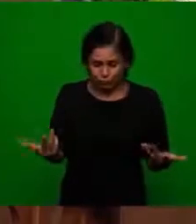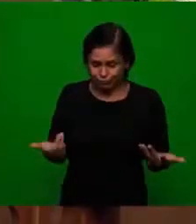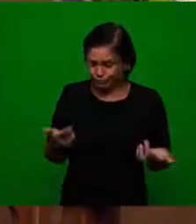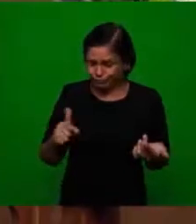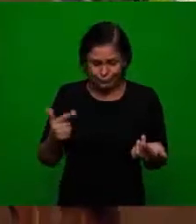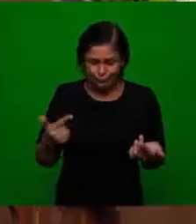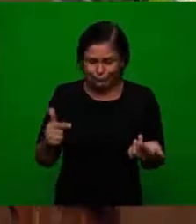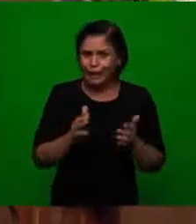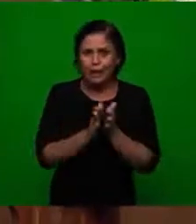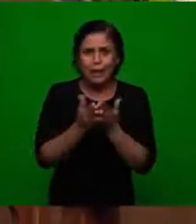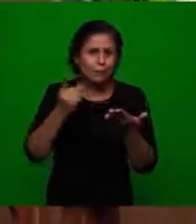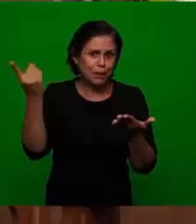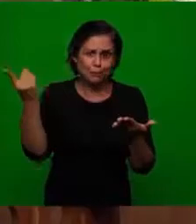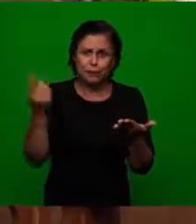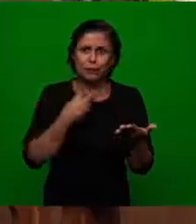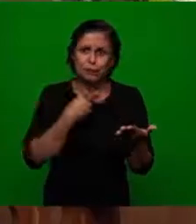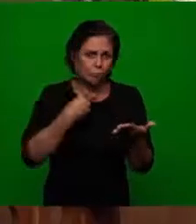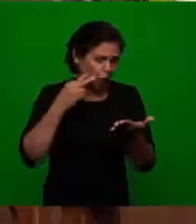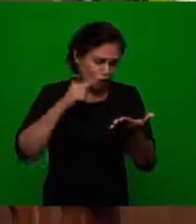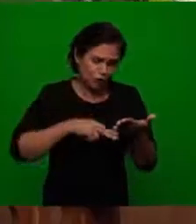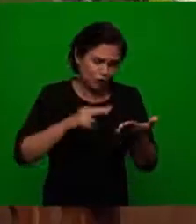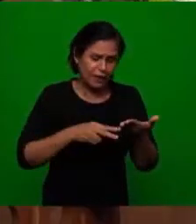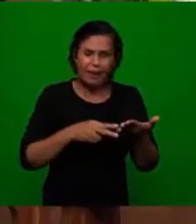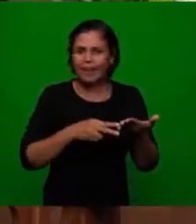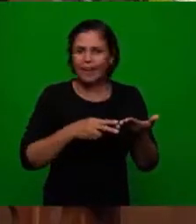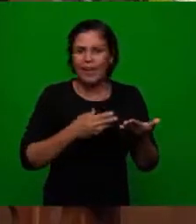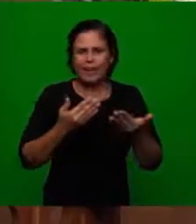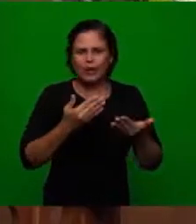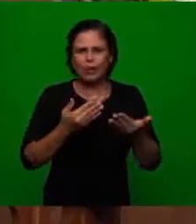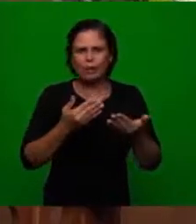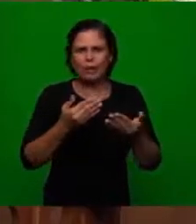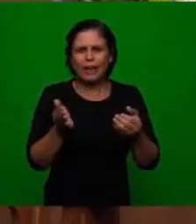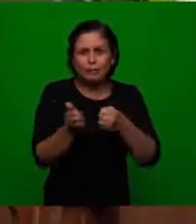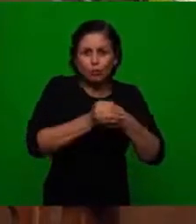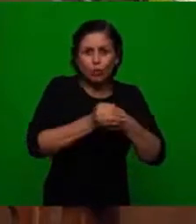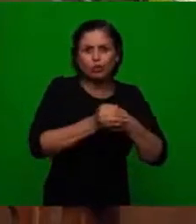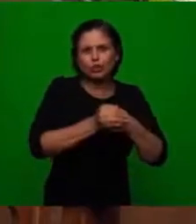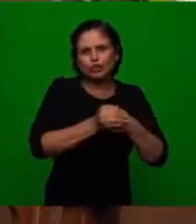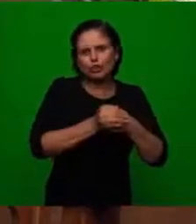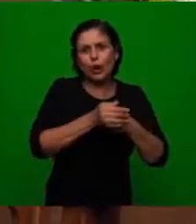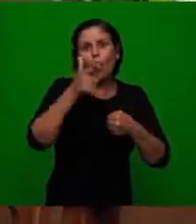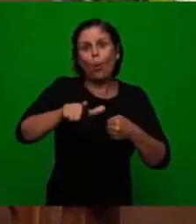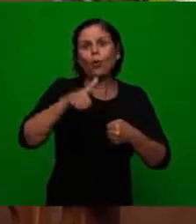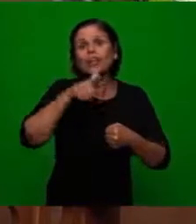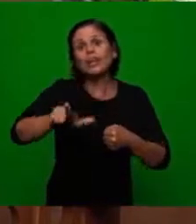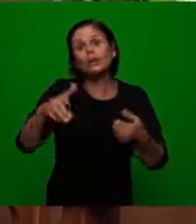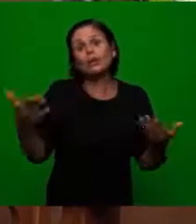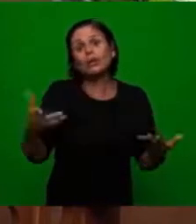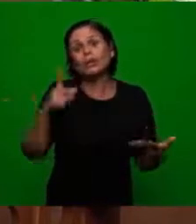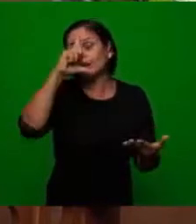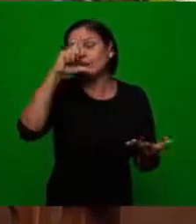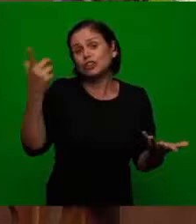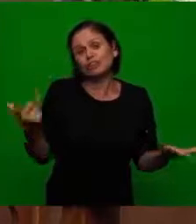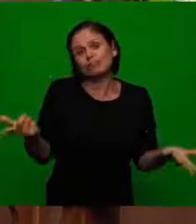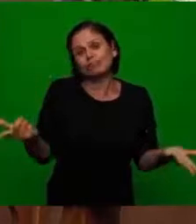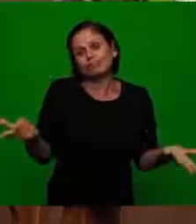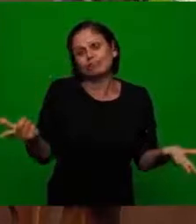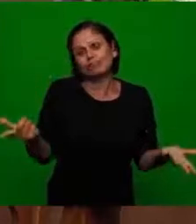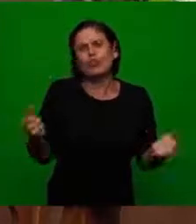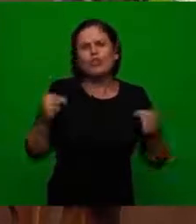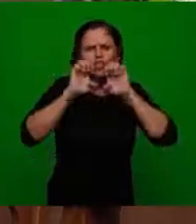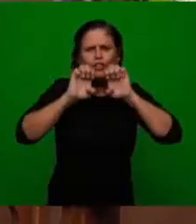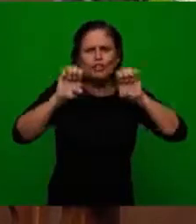reading the Bible they could not read in English French and reading was already very difficult at that time